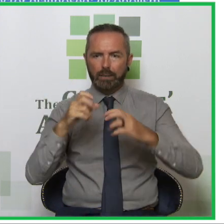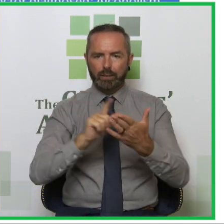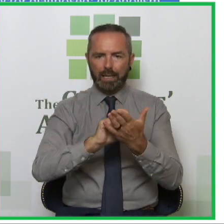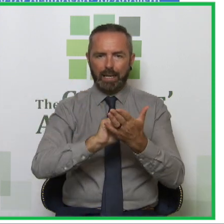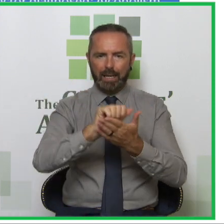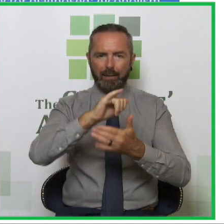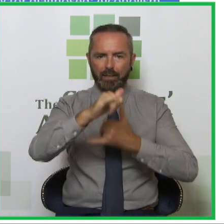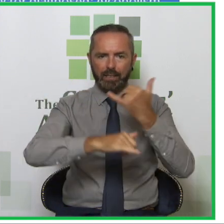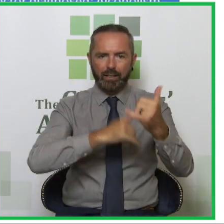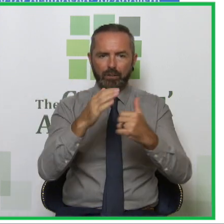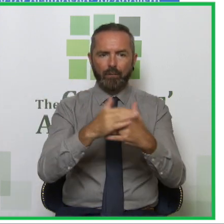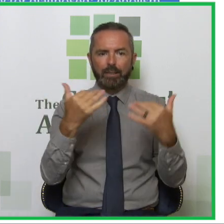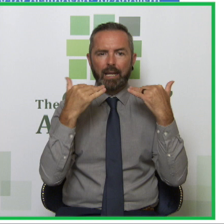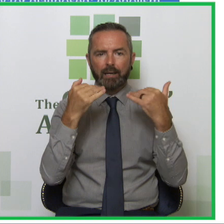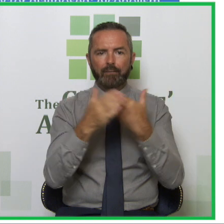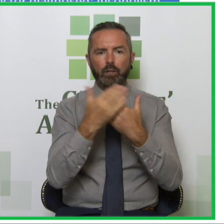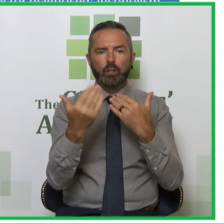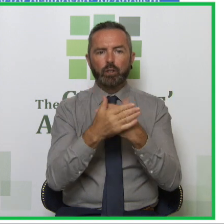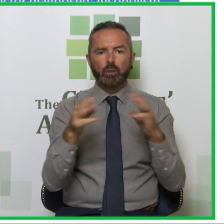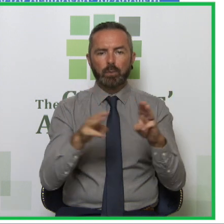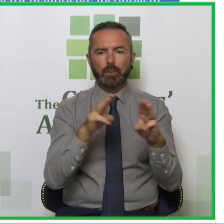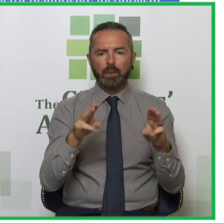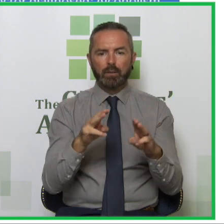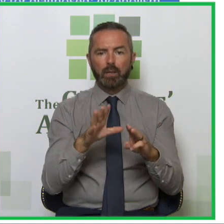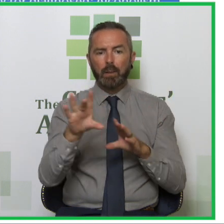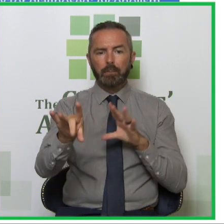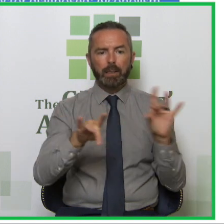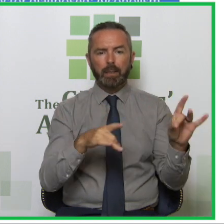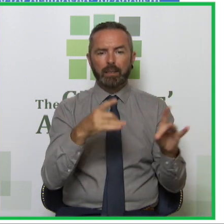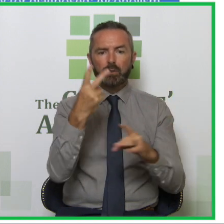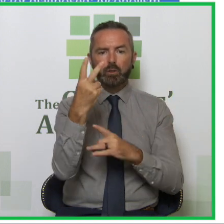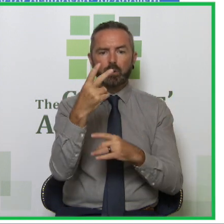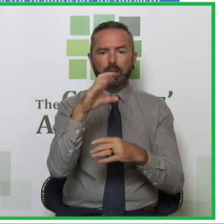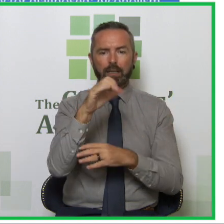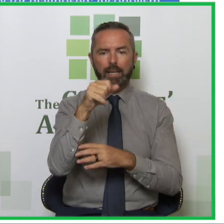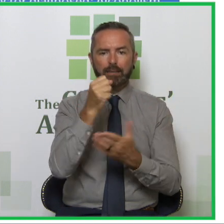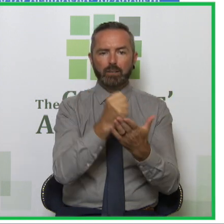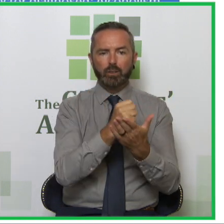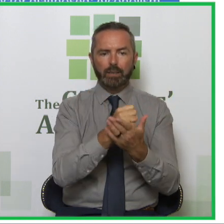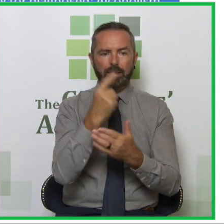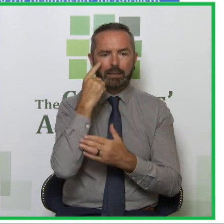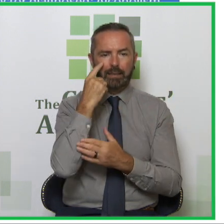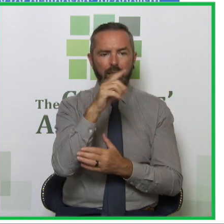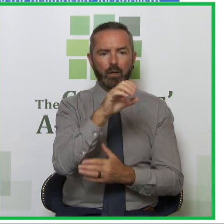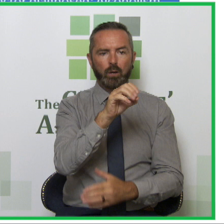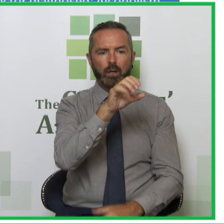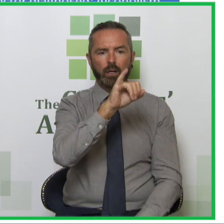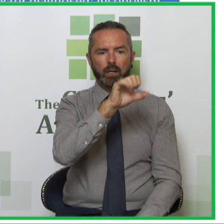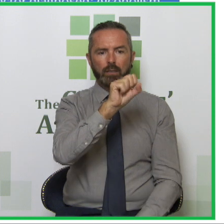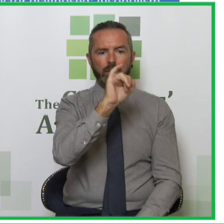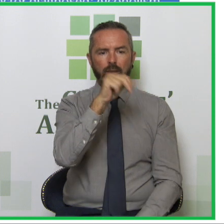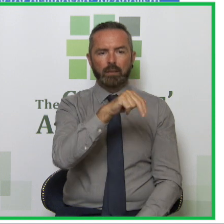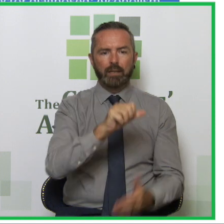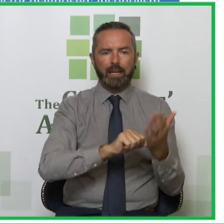data for young people and I've just pulled out two case studies here. This is Oisin and you can see Oisin was 15